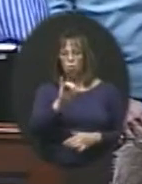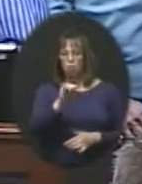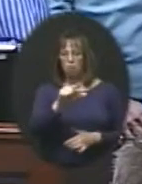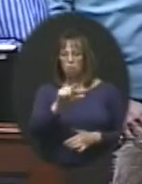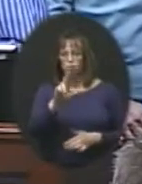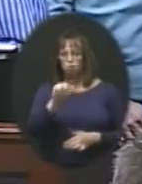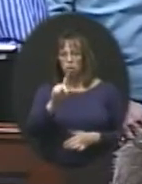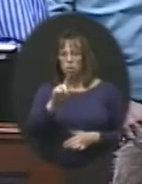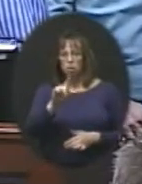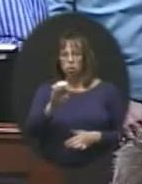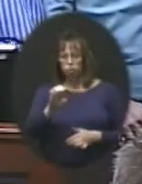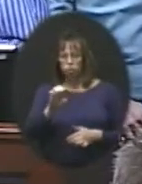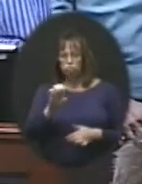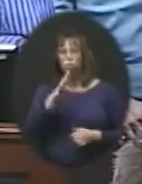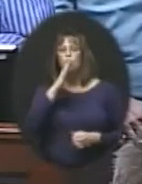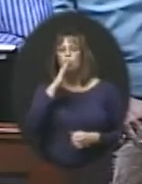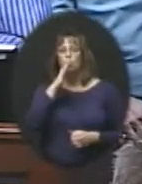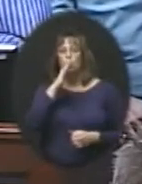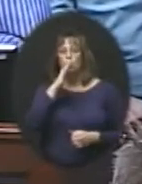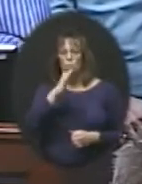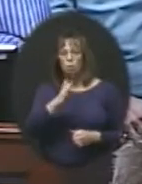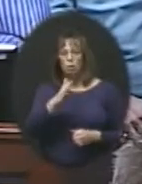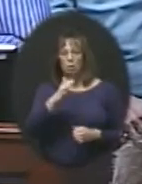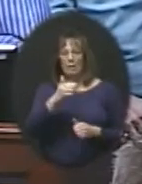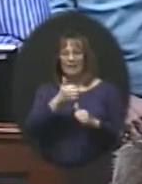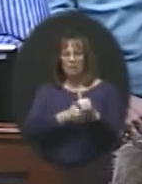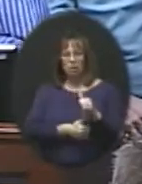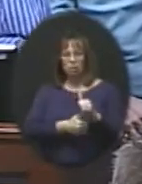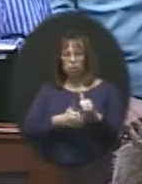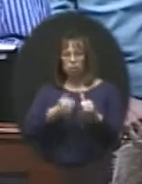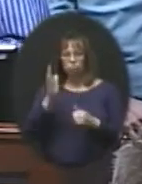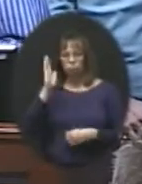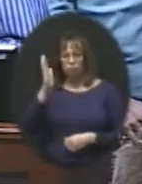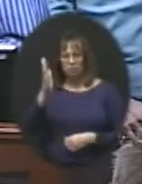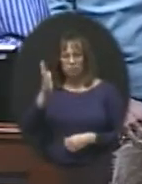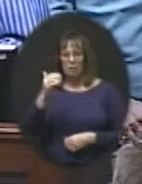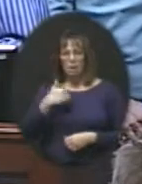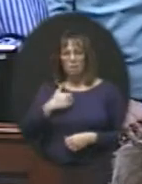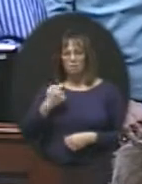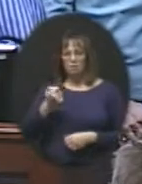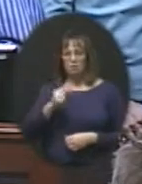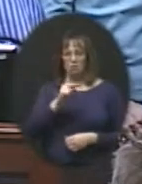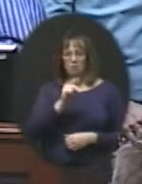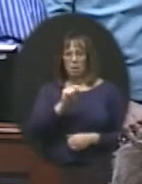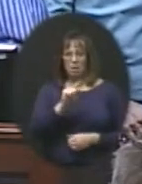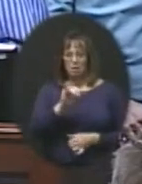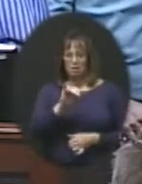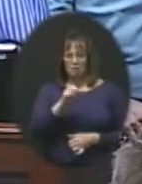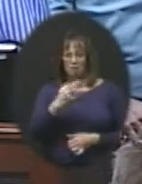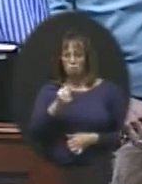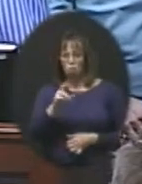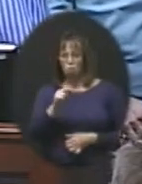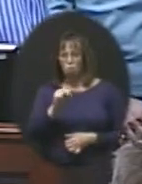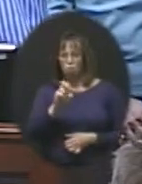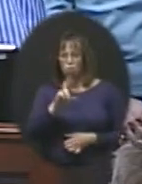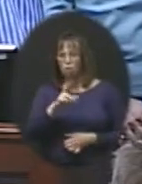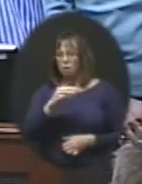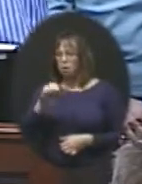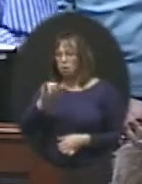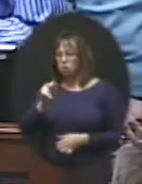they are going to each speak to you a little bit. I have Katie Horner and Jane